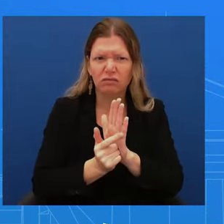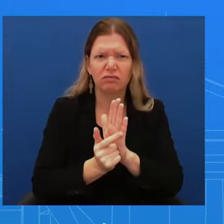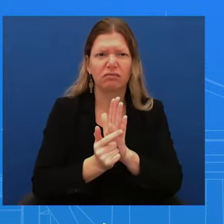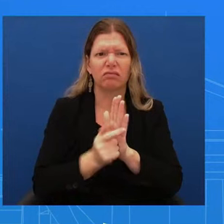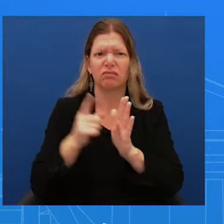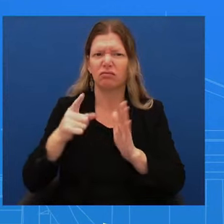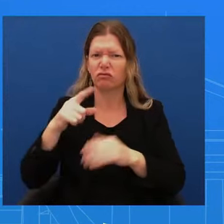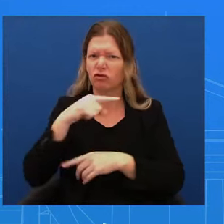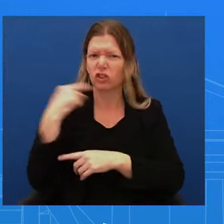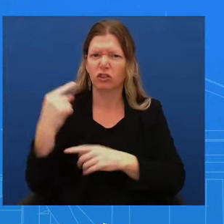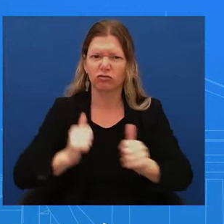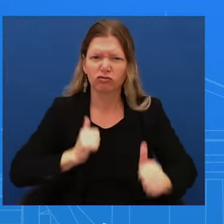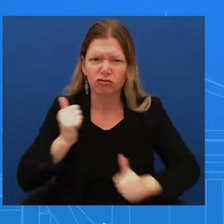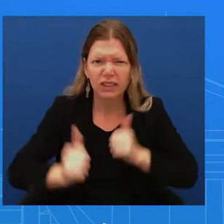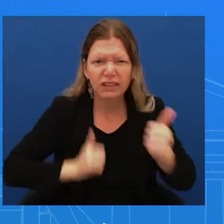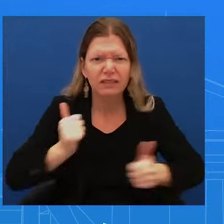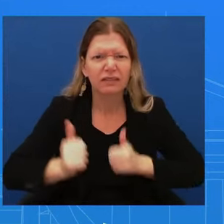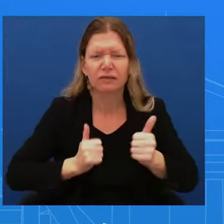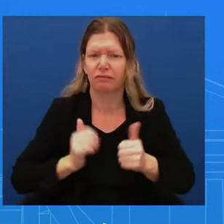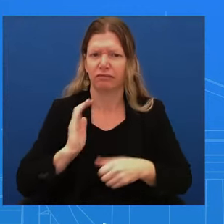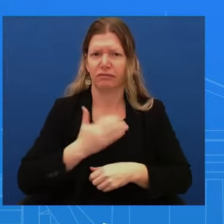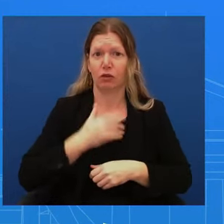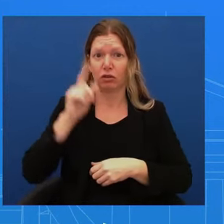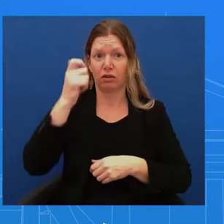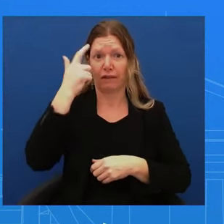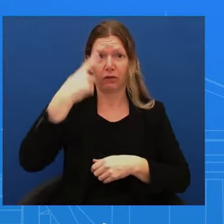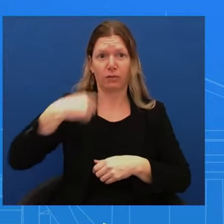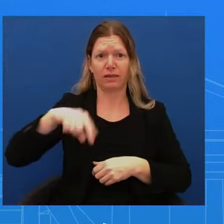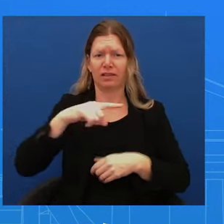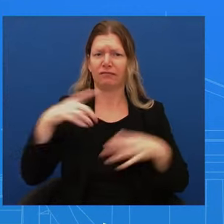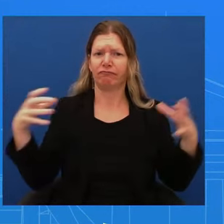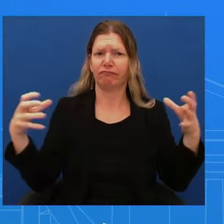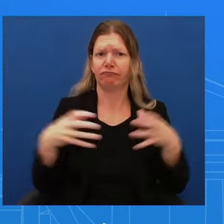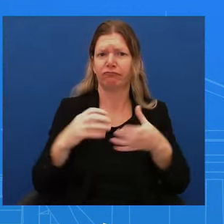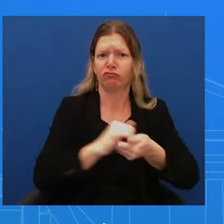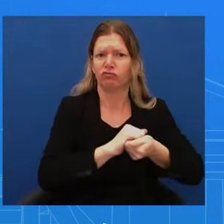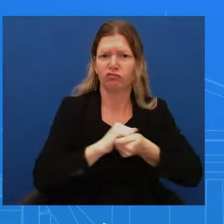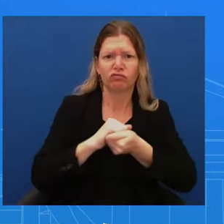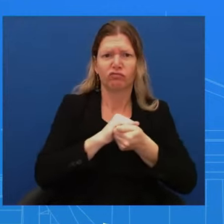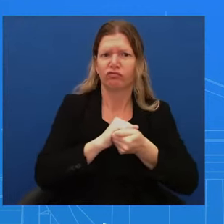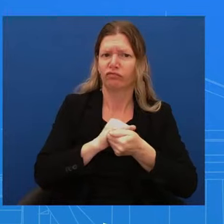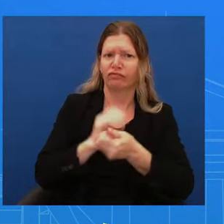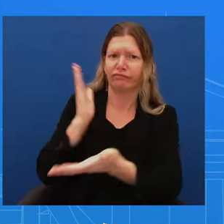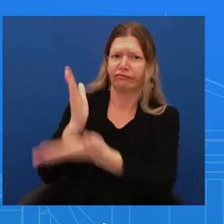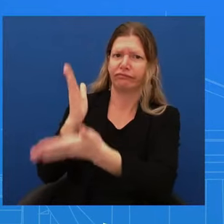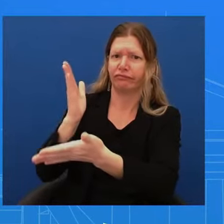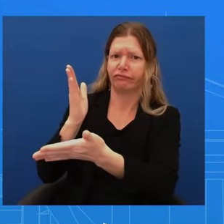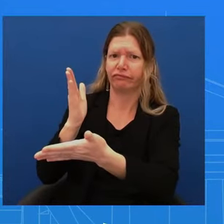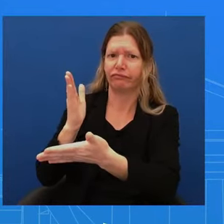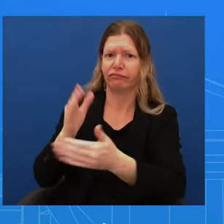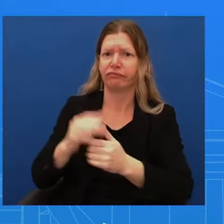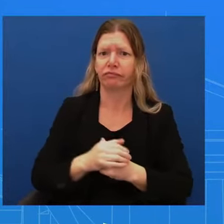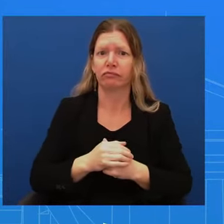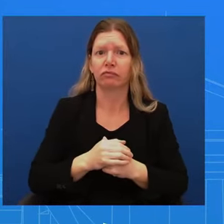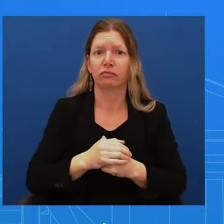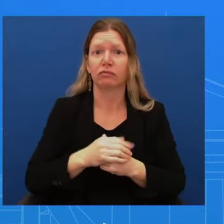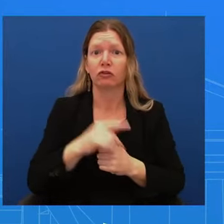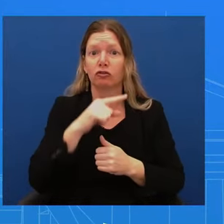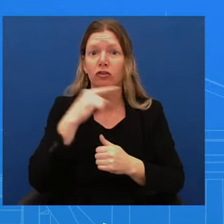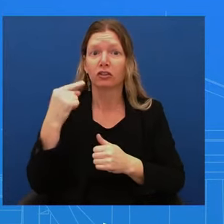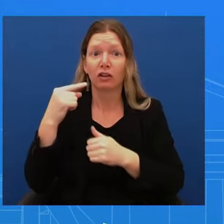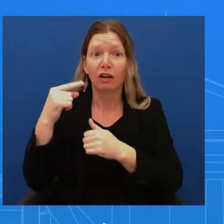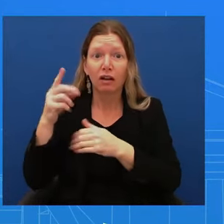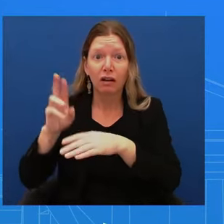the DPRK and Russia. Russia's transfer of ballistic missiles from the DPRK directly violates multiple U.N. security resolutions. And tomorrow,